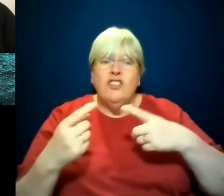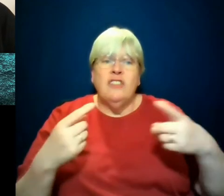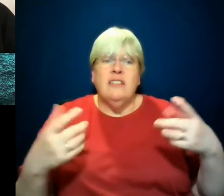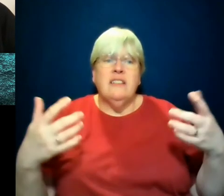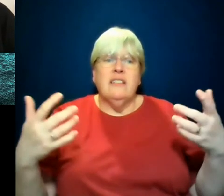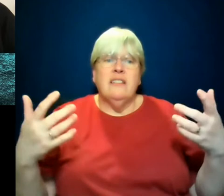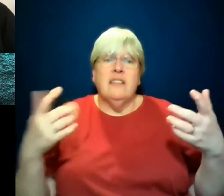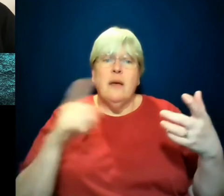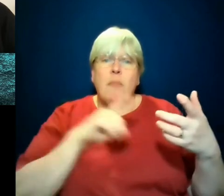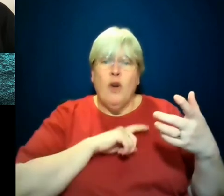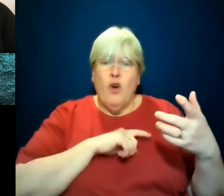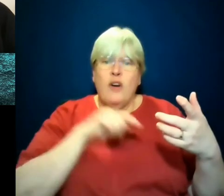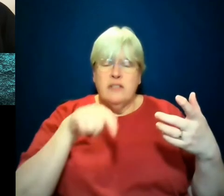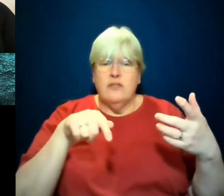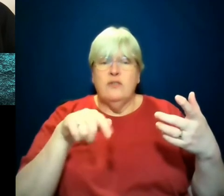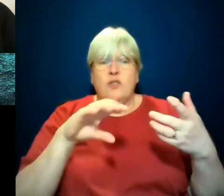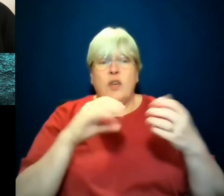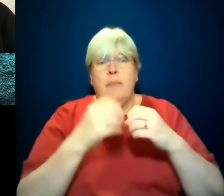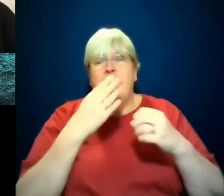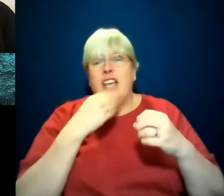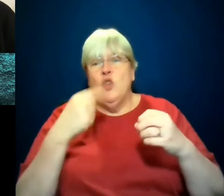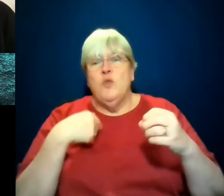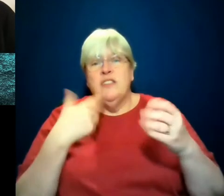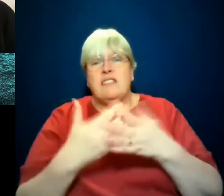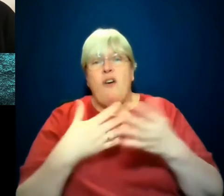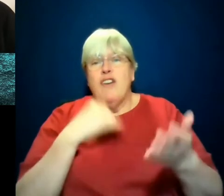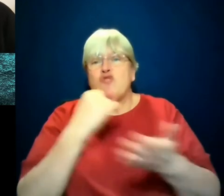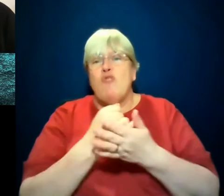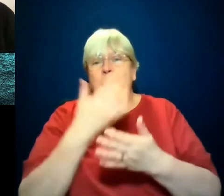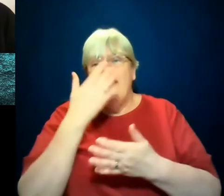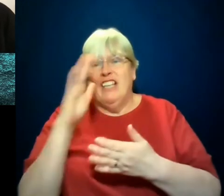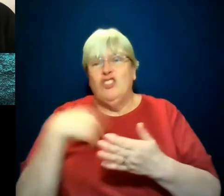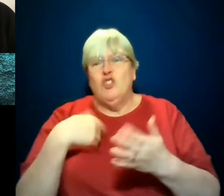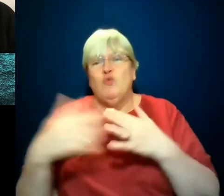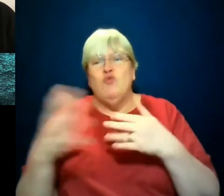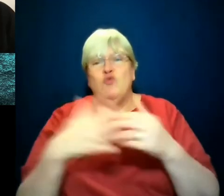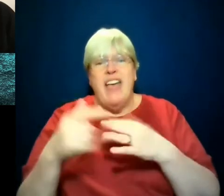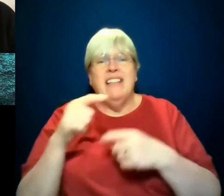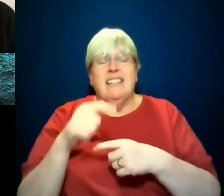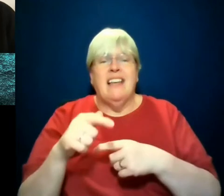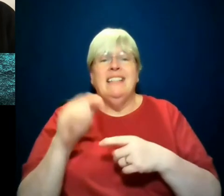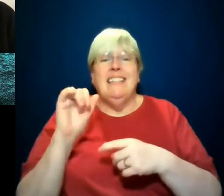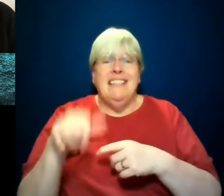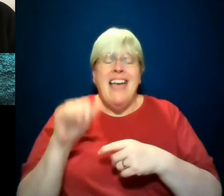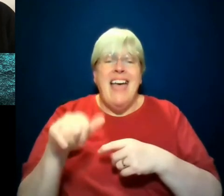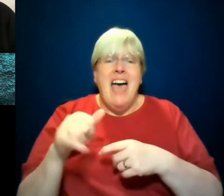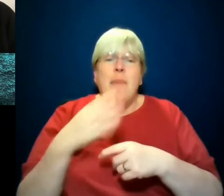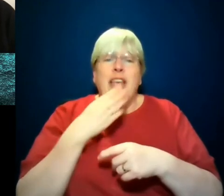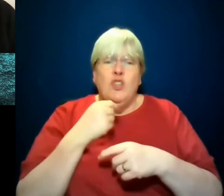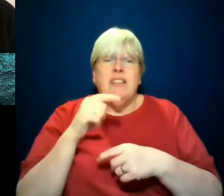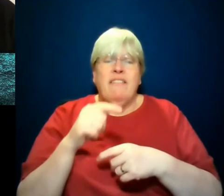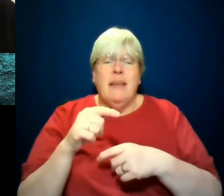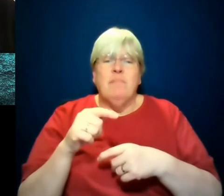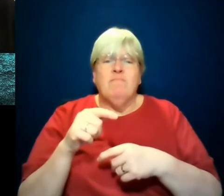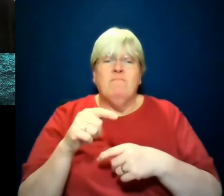you will make use of the tropes of crime fiction. Yes, and, and I am both making use of them in a, in